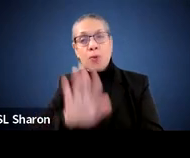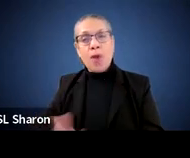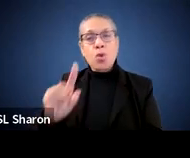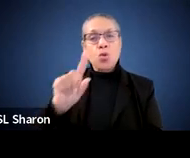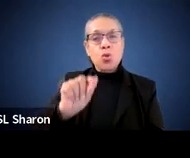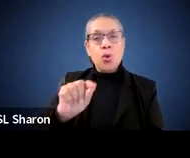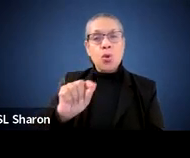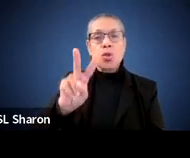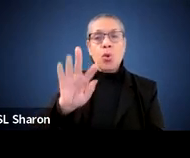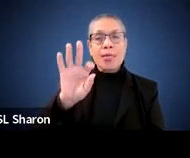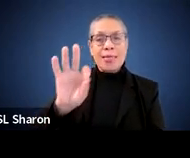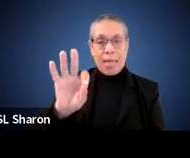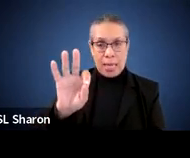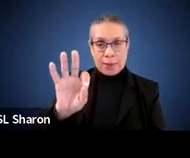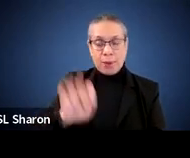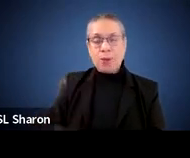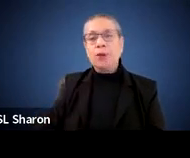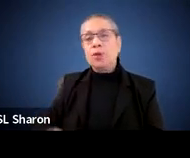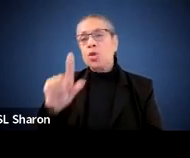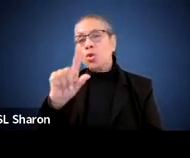to 2030. Thank you, Dom.